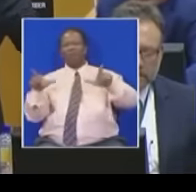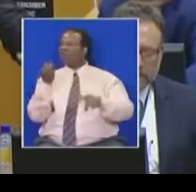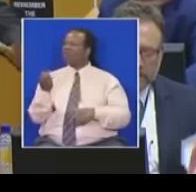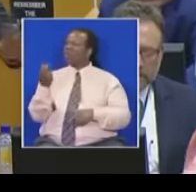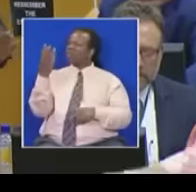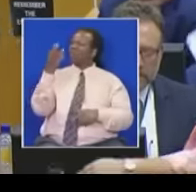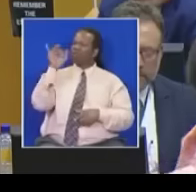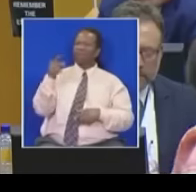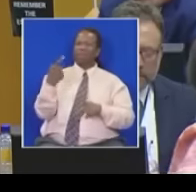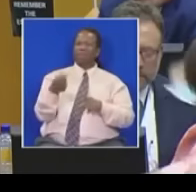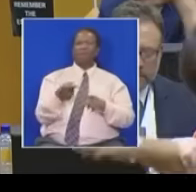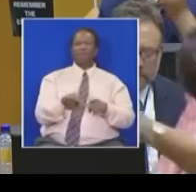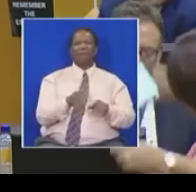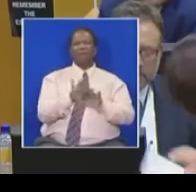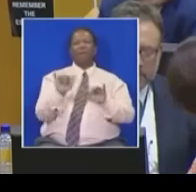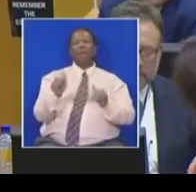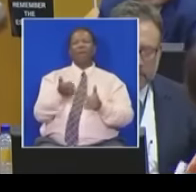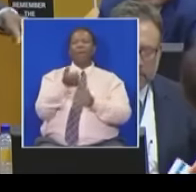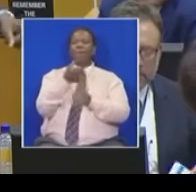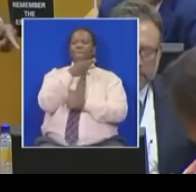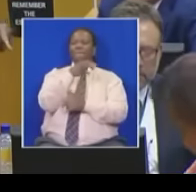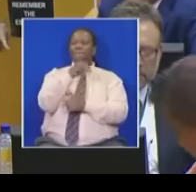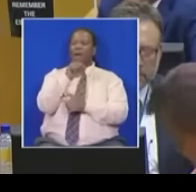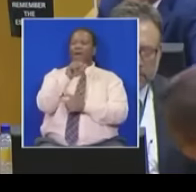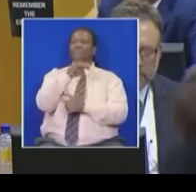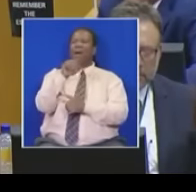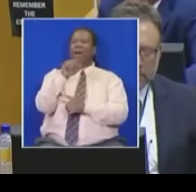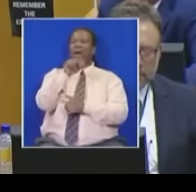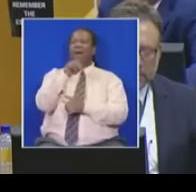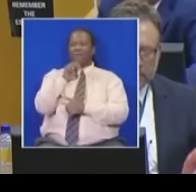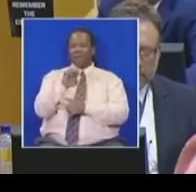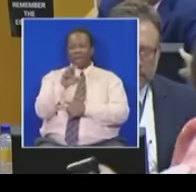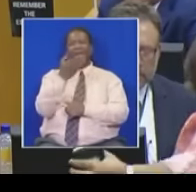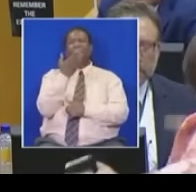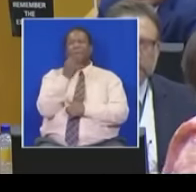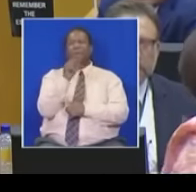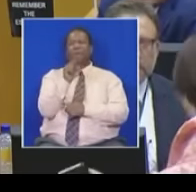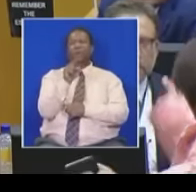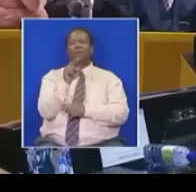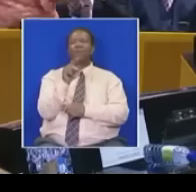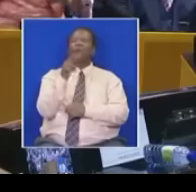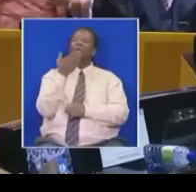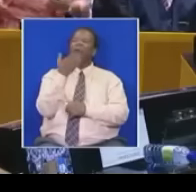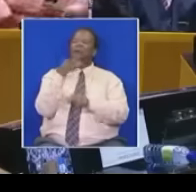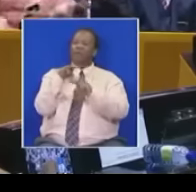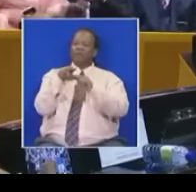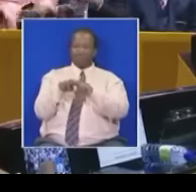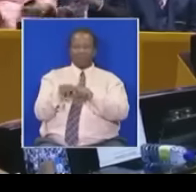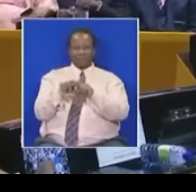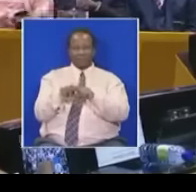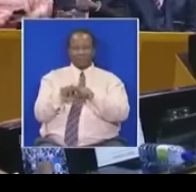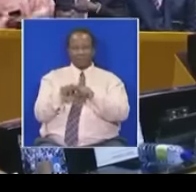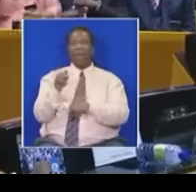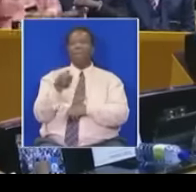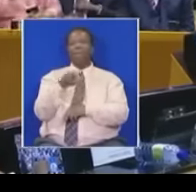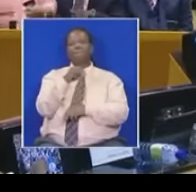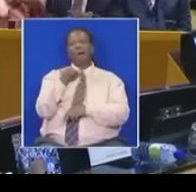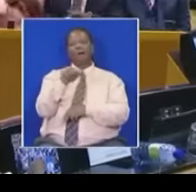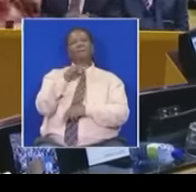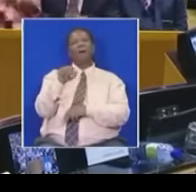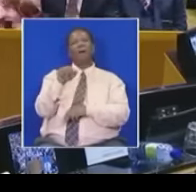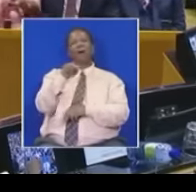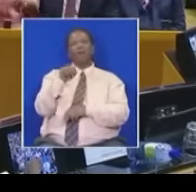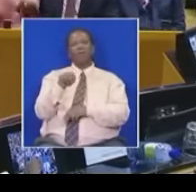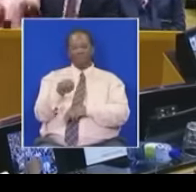Honourable members. Join your colleagues. Honourable Maimane. Join your colleagues. Please take